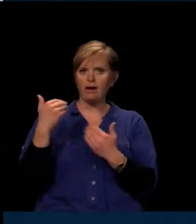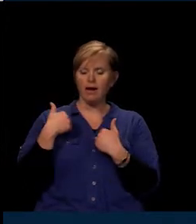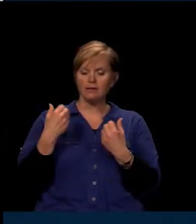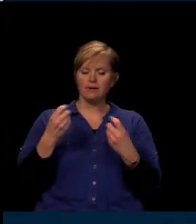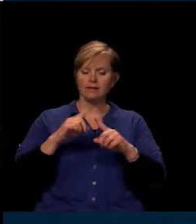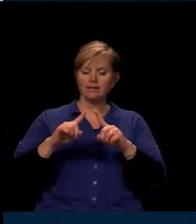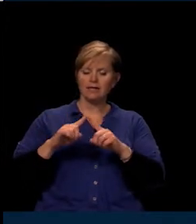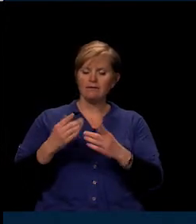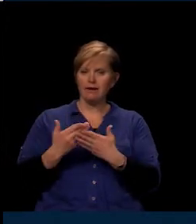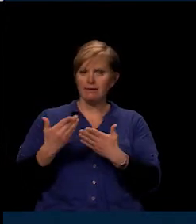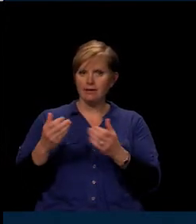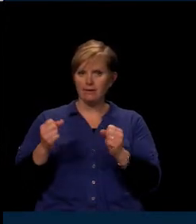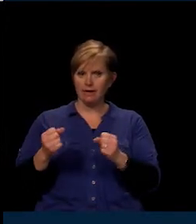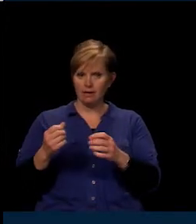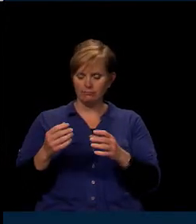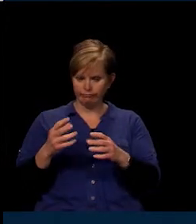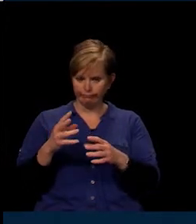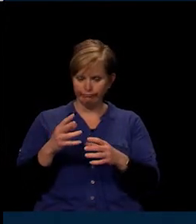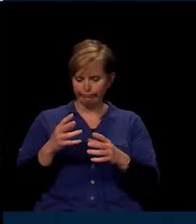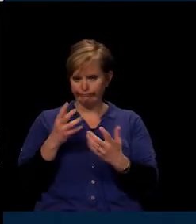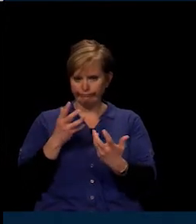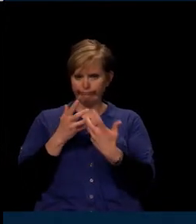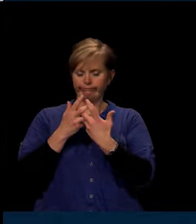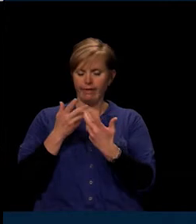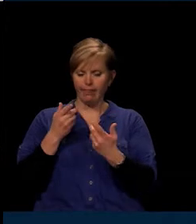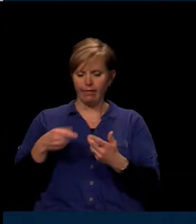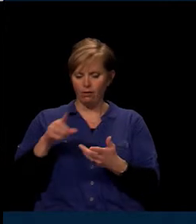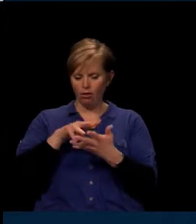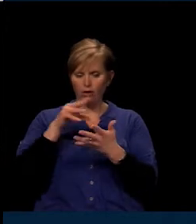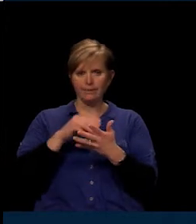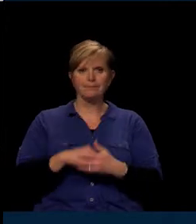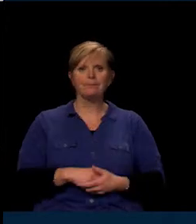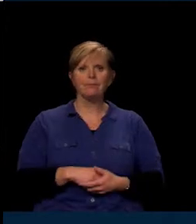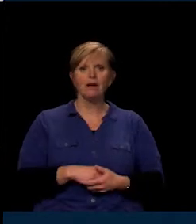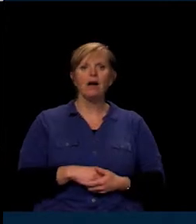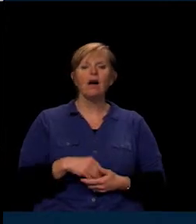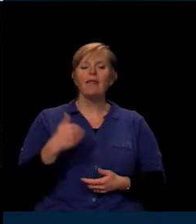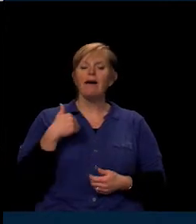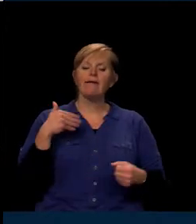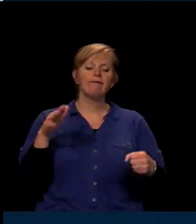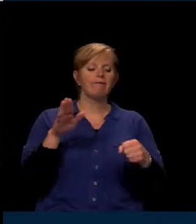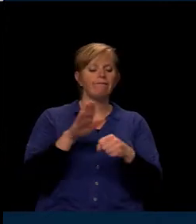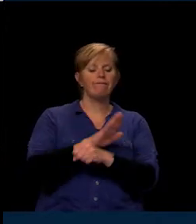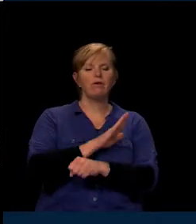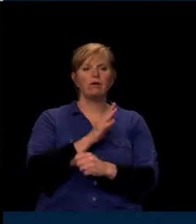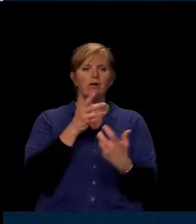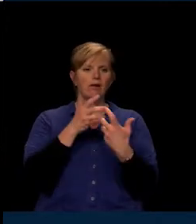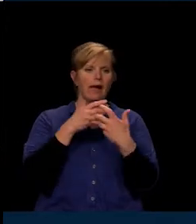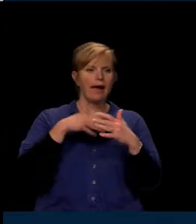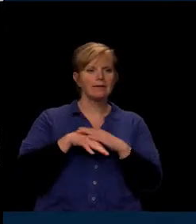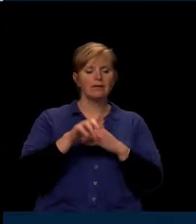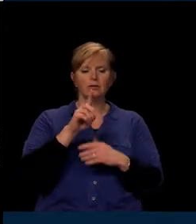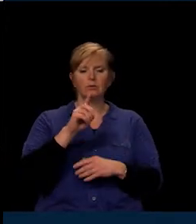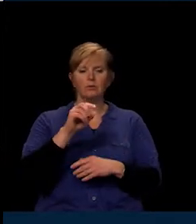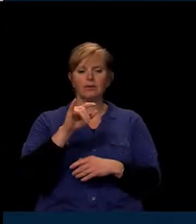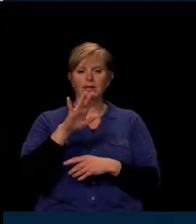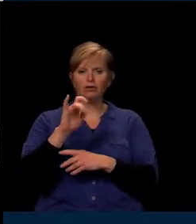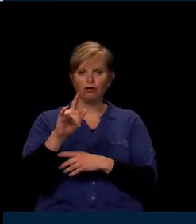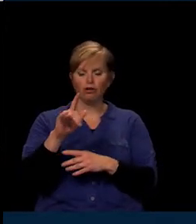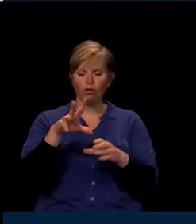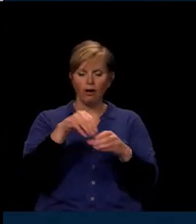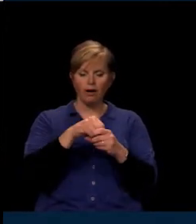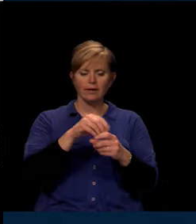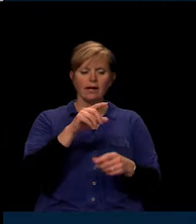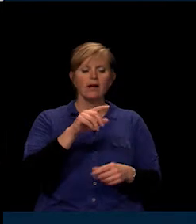The iPad also provides the benefit of 24-7 access to digital content to include interactive textbooks and resources not otherwise